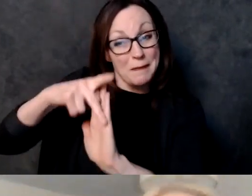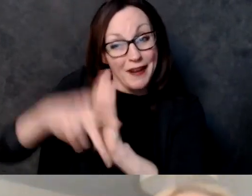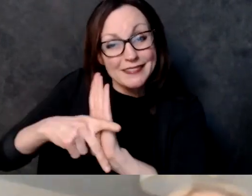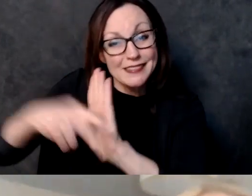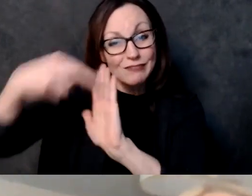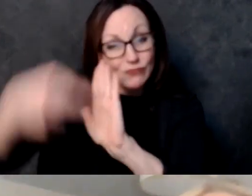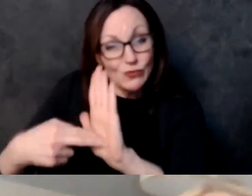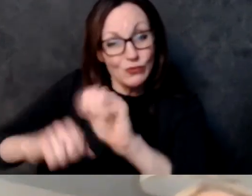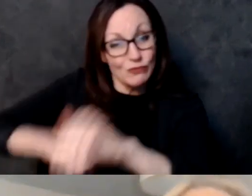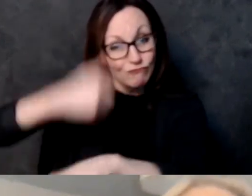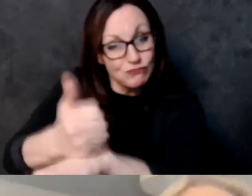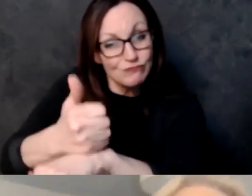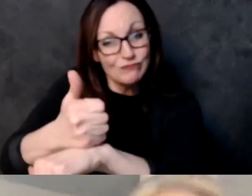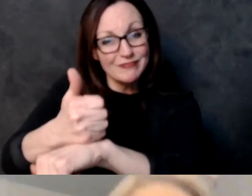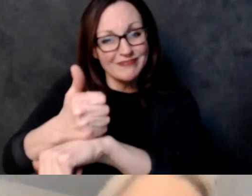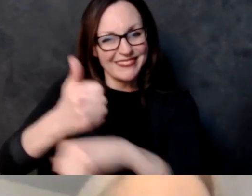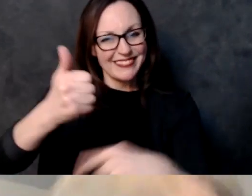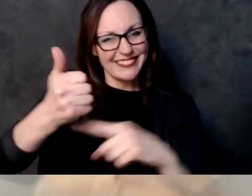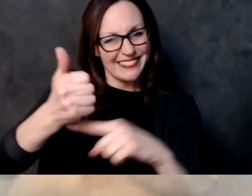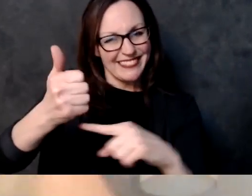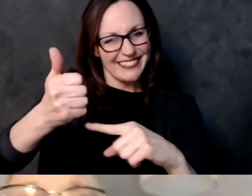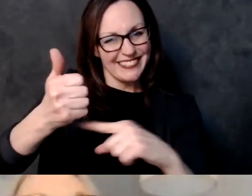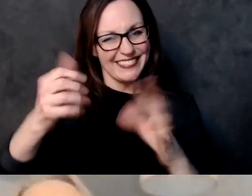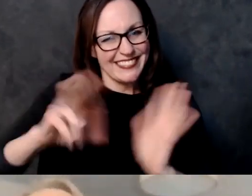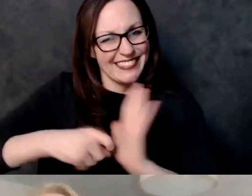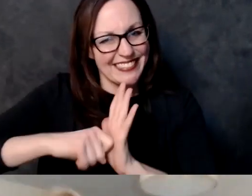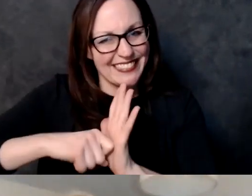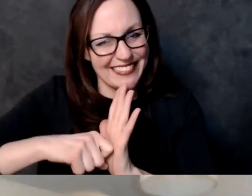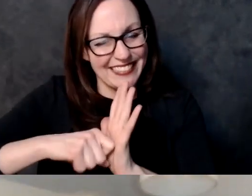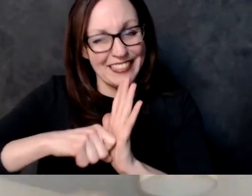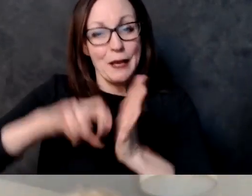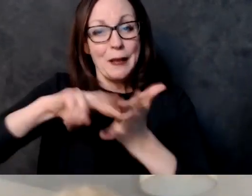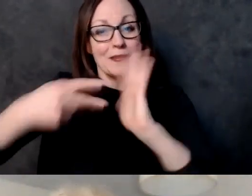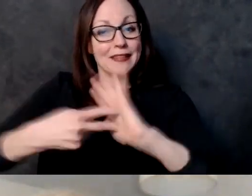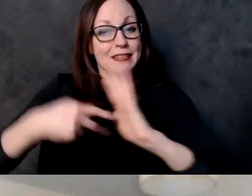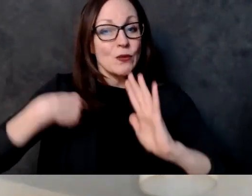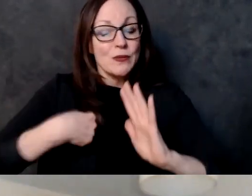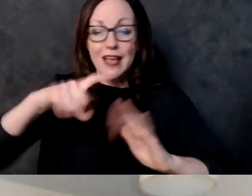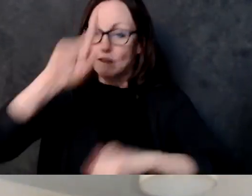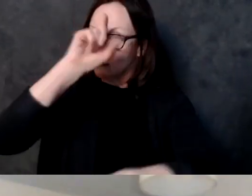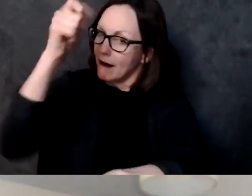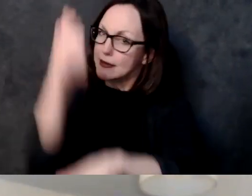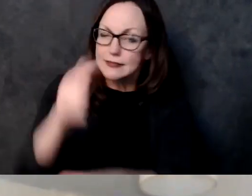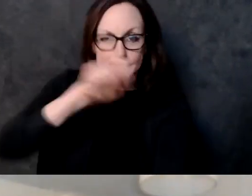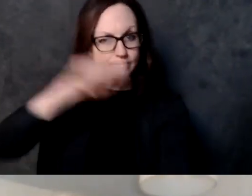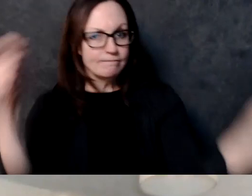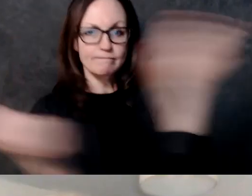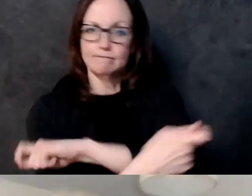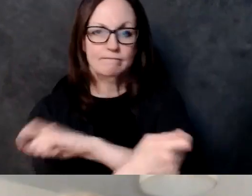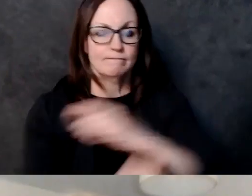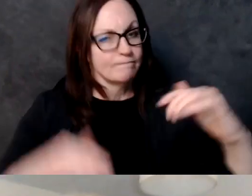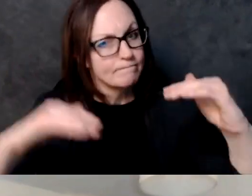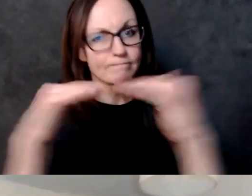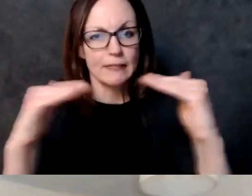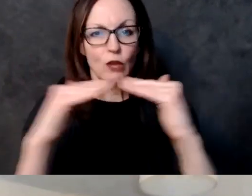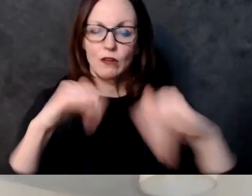indeed nice um and again just to comment we do have uh i know a couple of comments a couple of questions are coming in in the chat and on